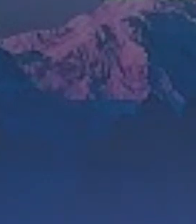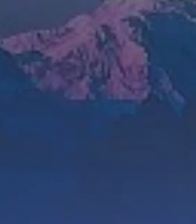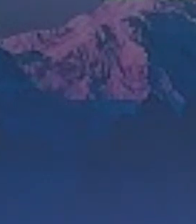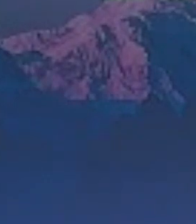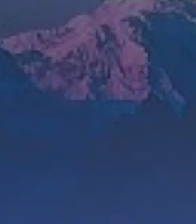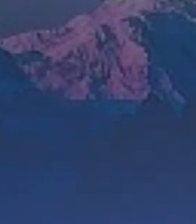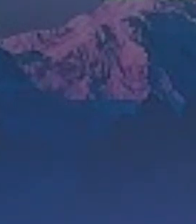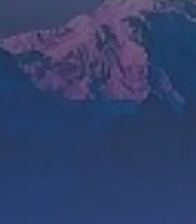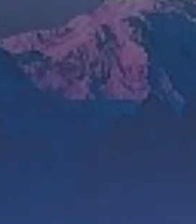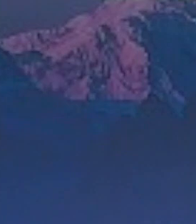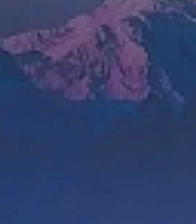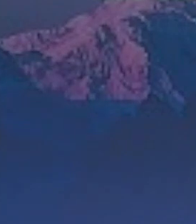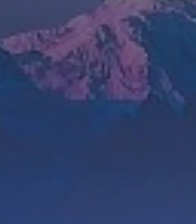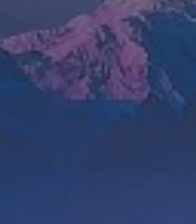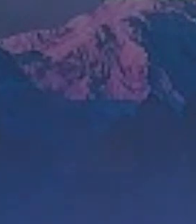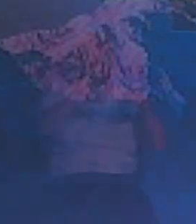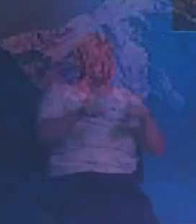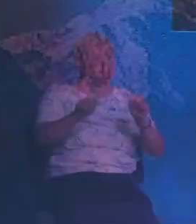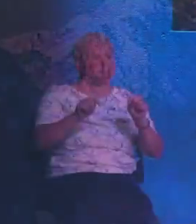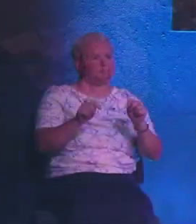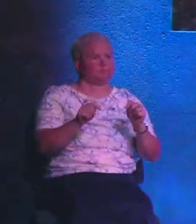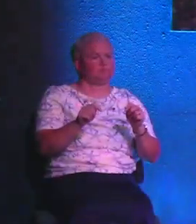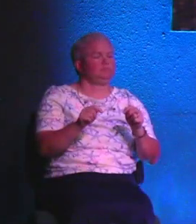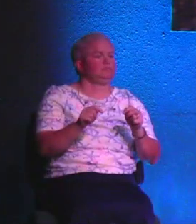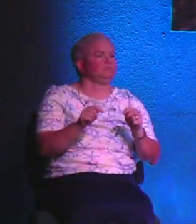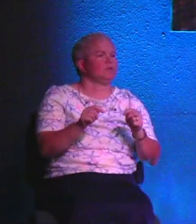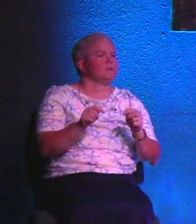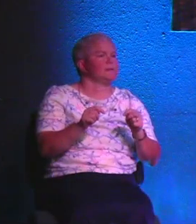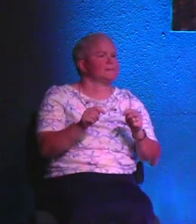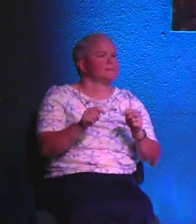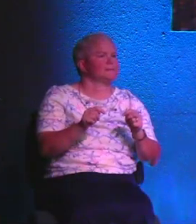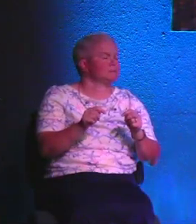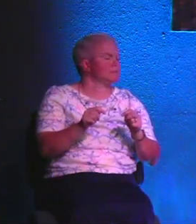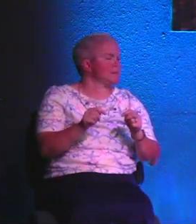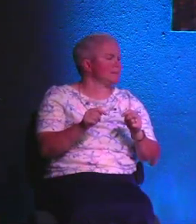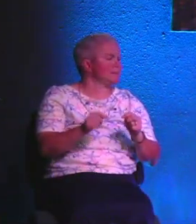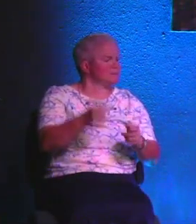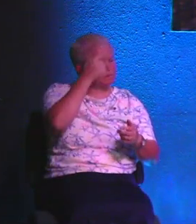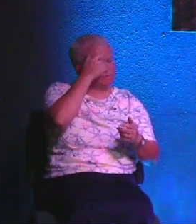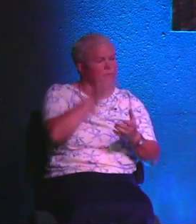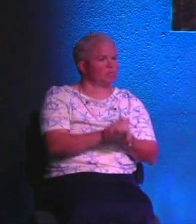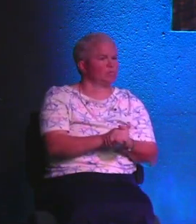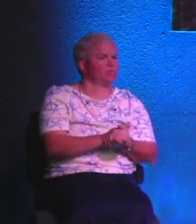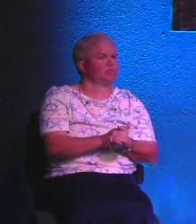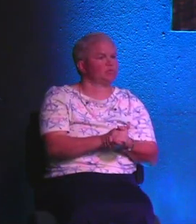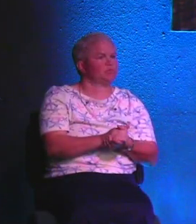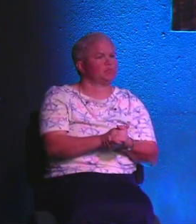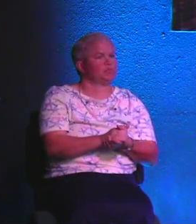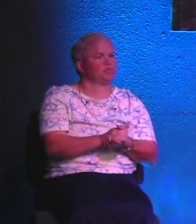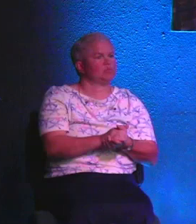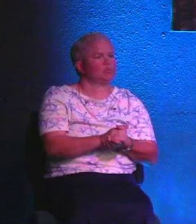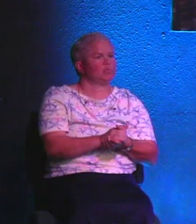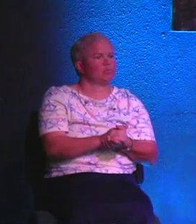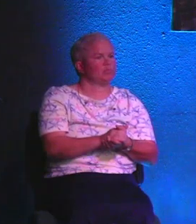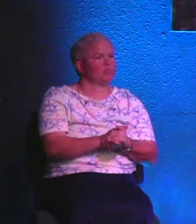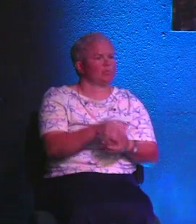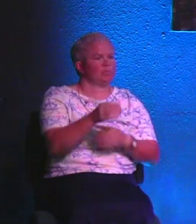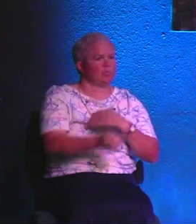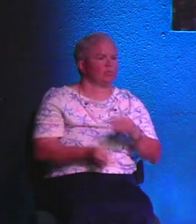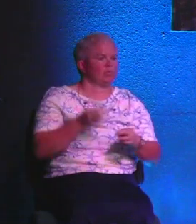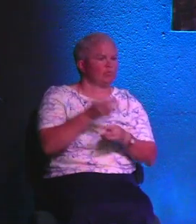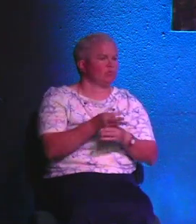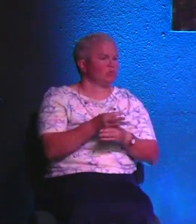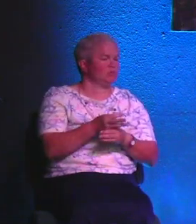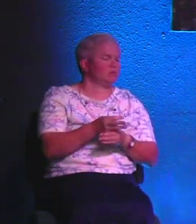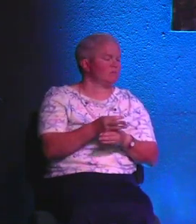we look and we try to separate things. Oh, the church is over here and we're safe because we believe this. But the rest of the world is over here and